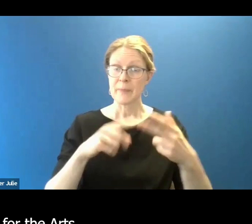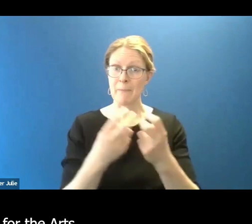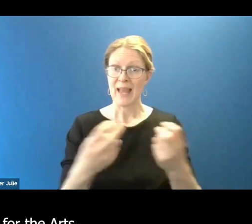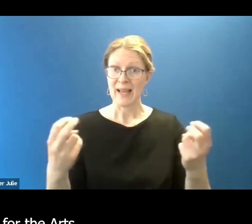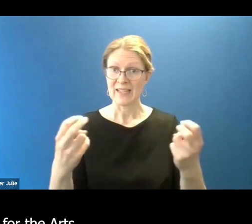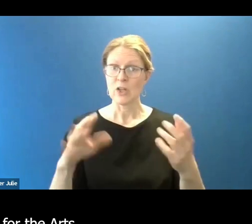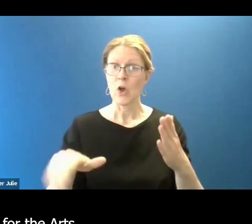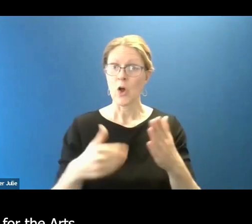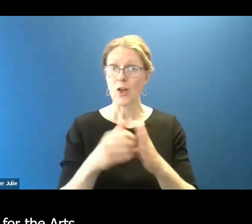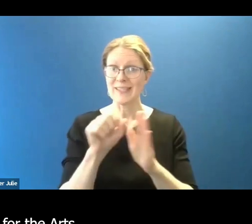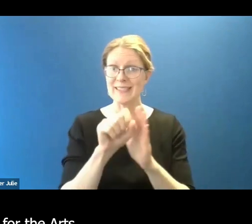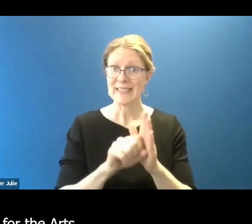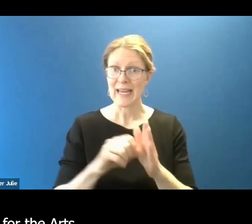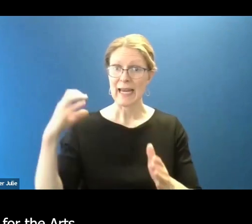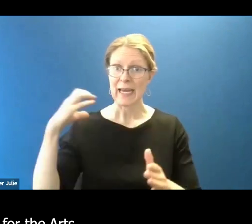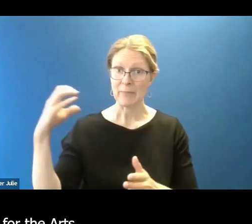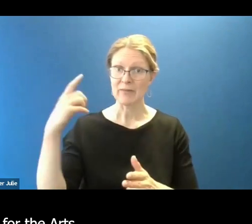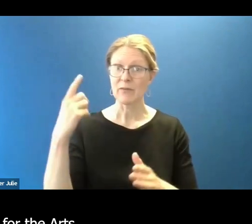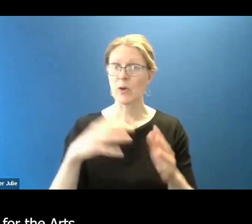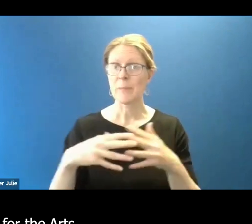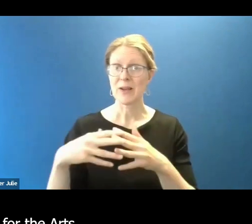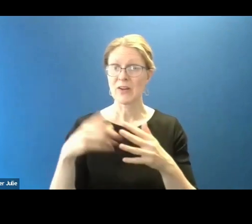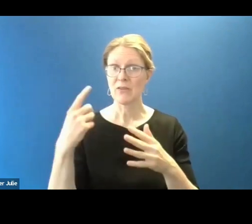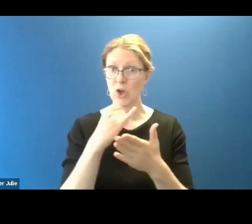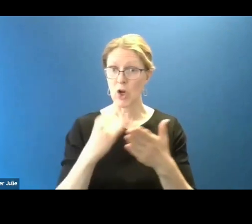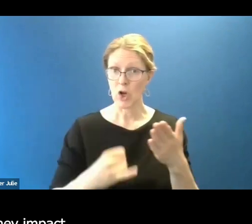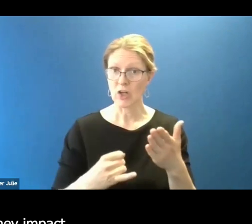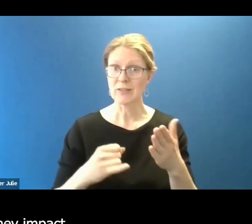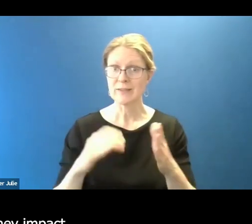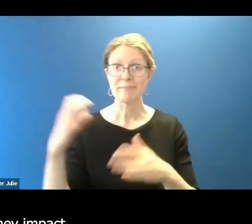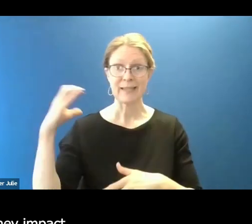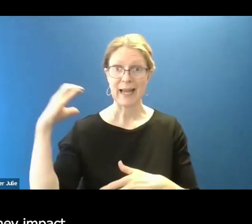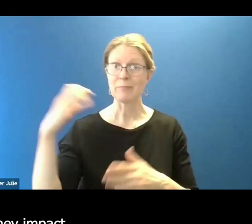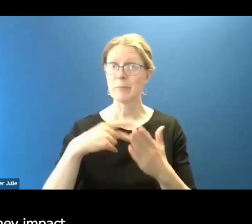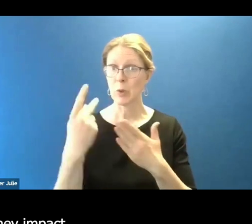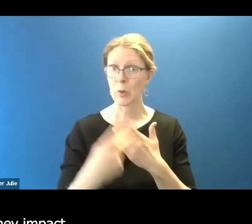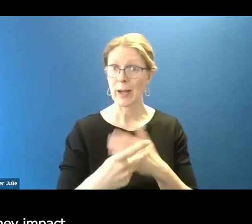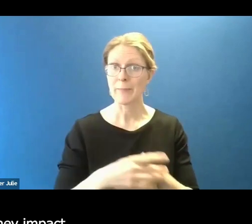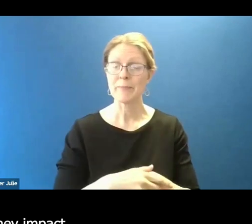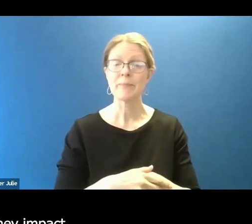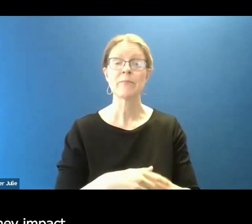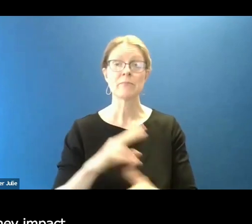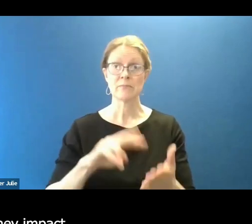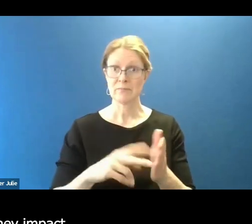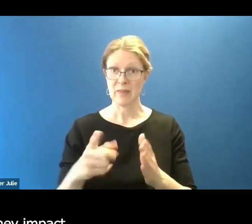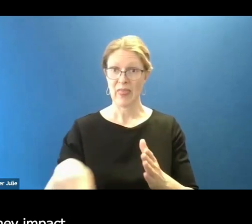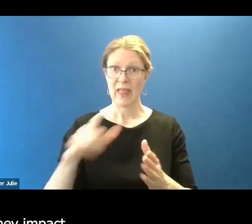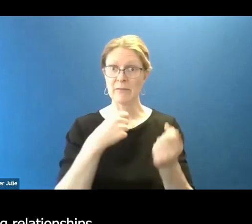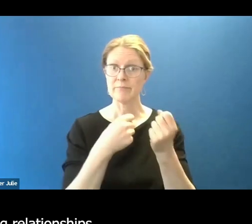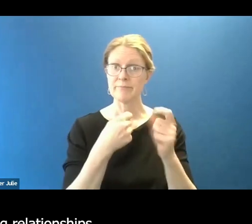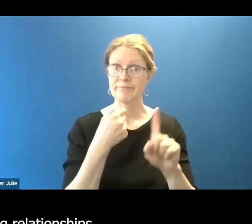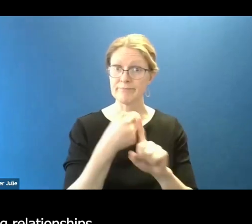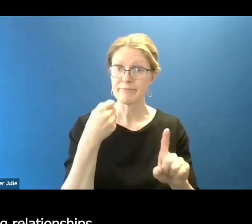captains with Americans for the Arts state and district captains program. And this means that they impact federal advocacy